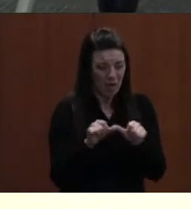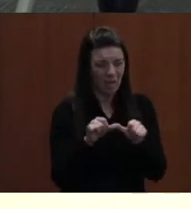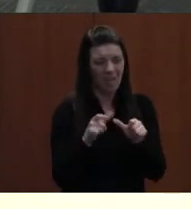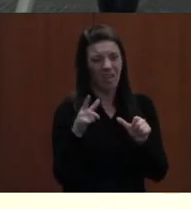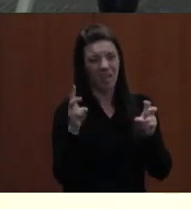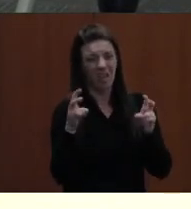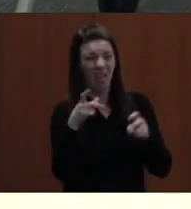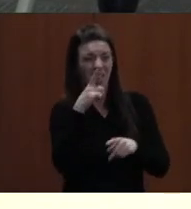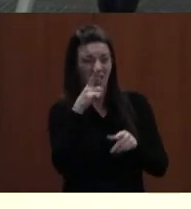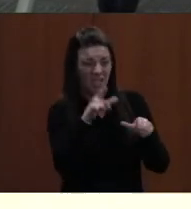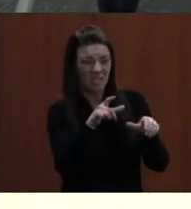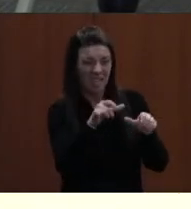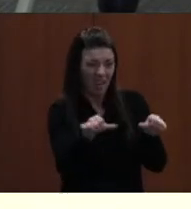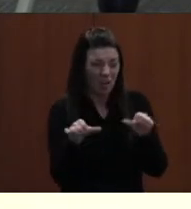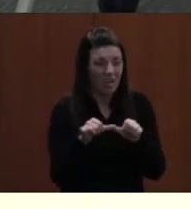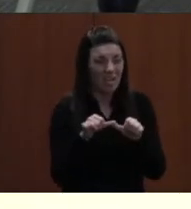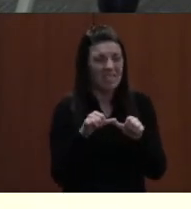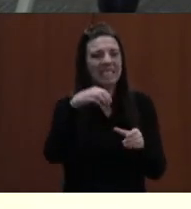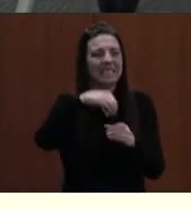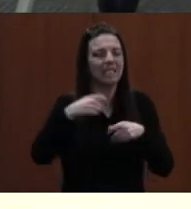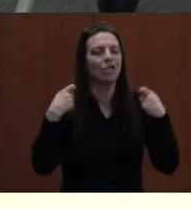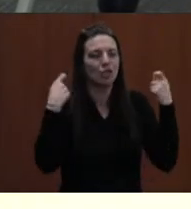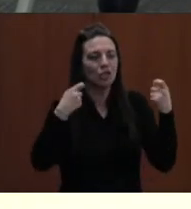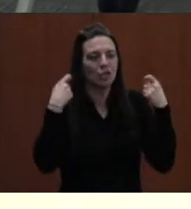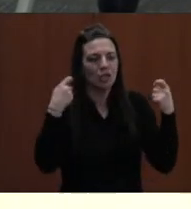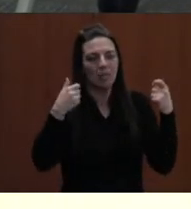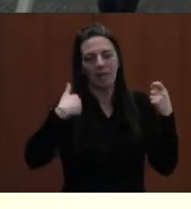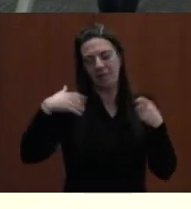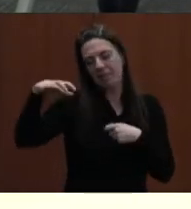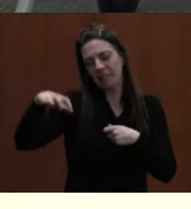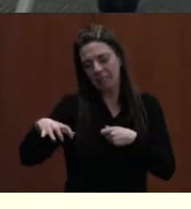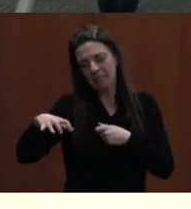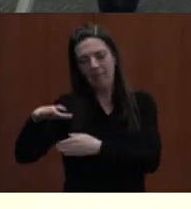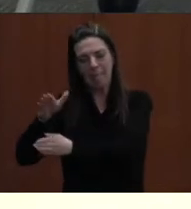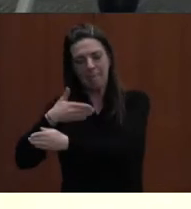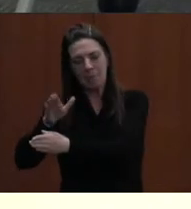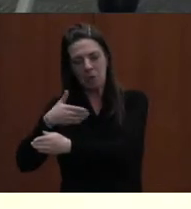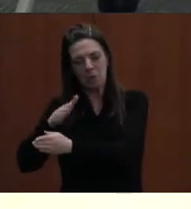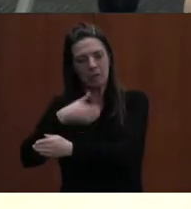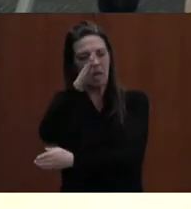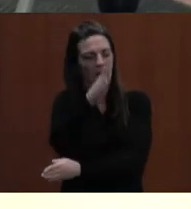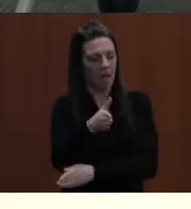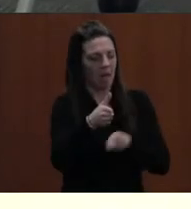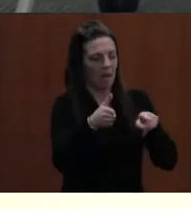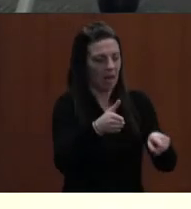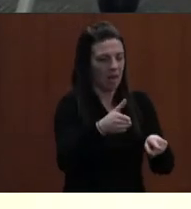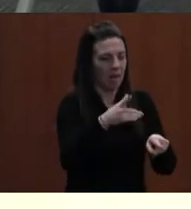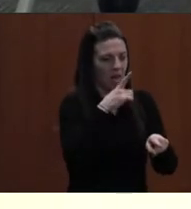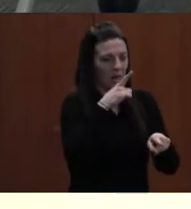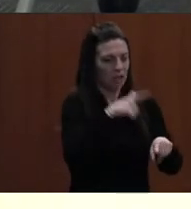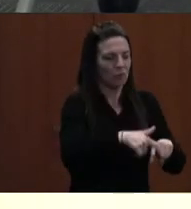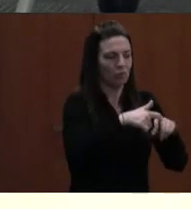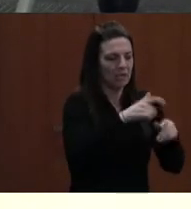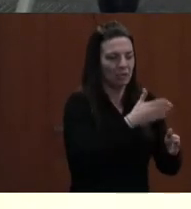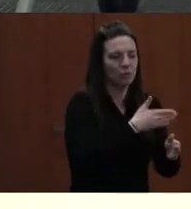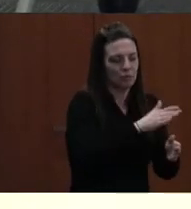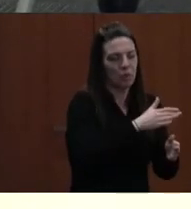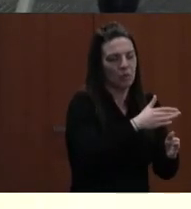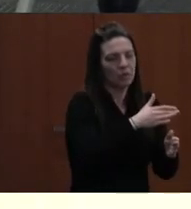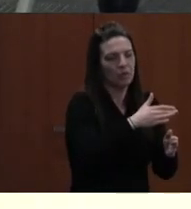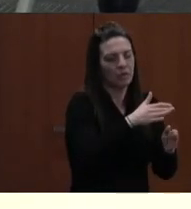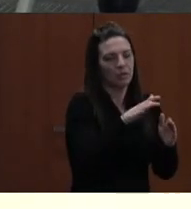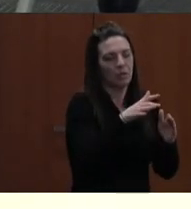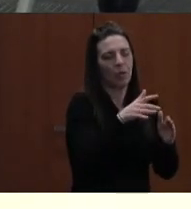with the music room on one side and only thin temporary walls between the gym and the music room and very little heat.